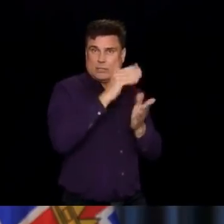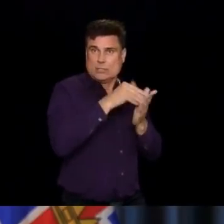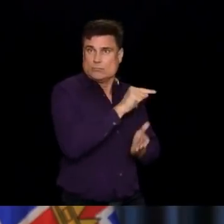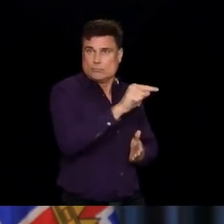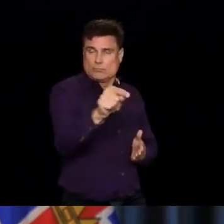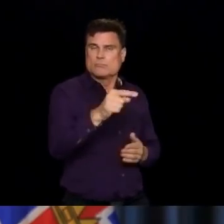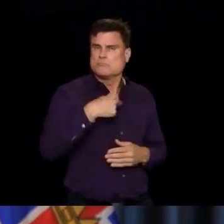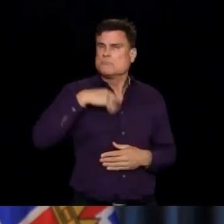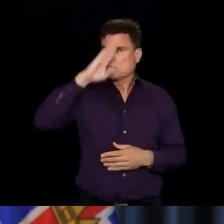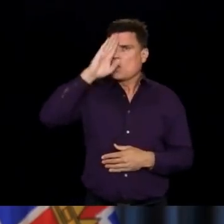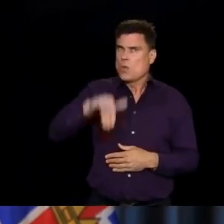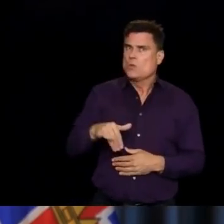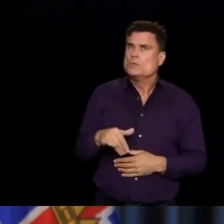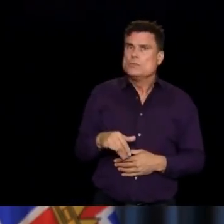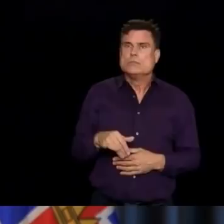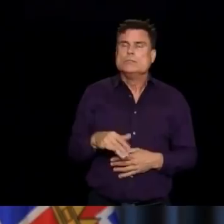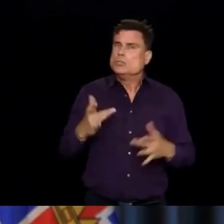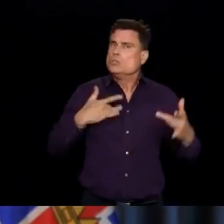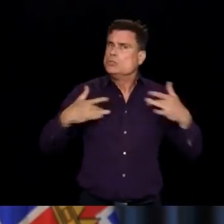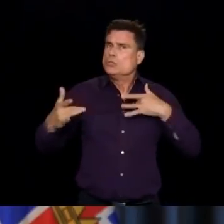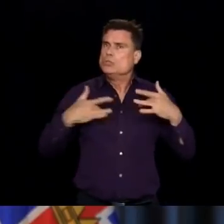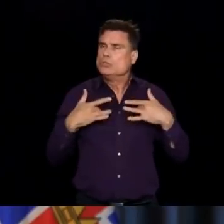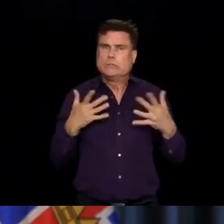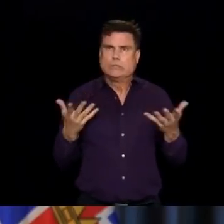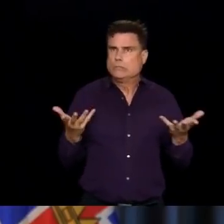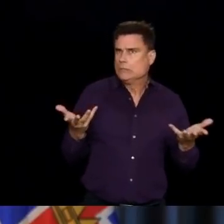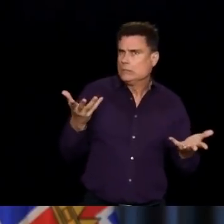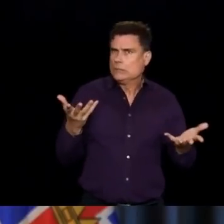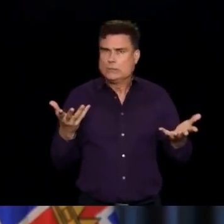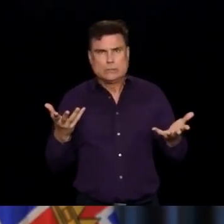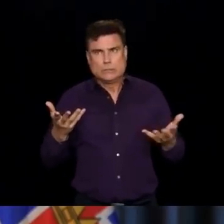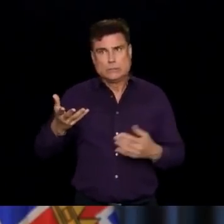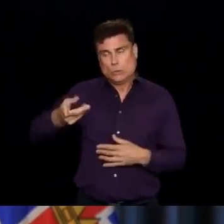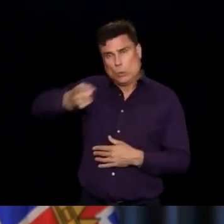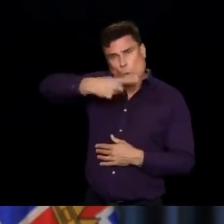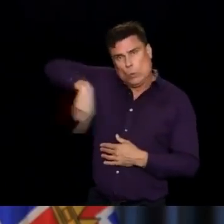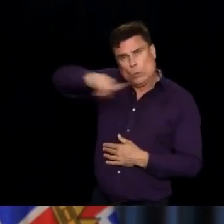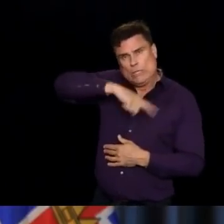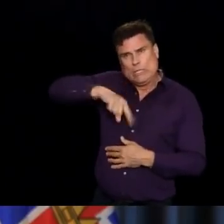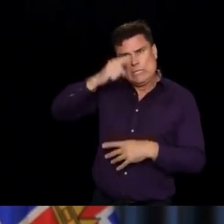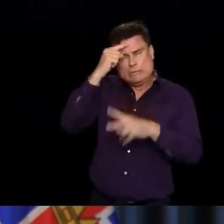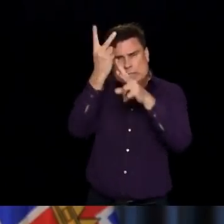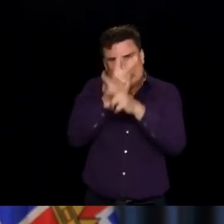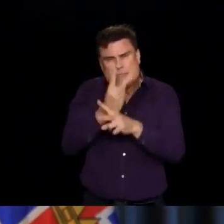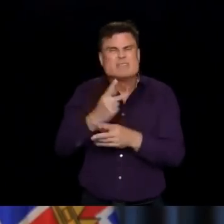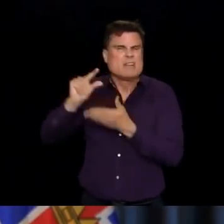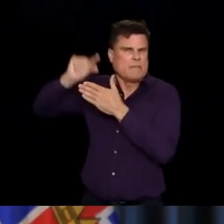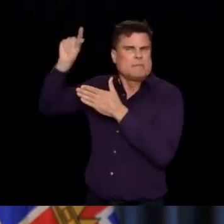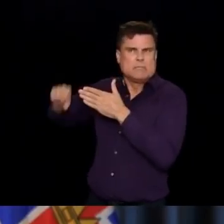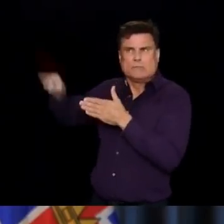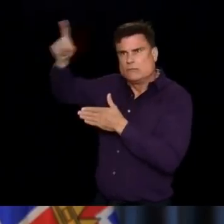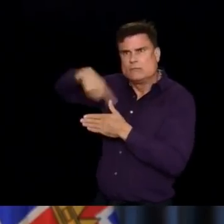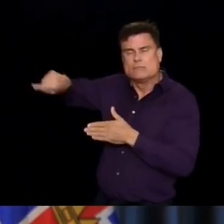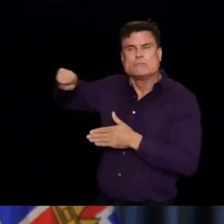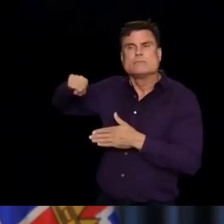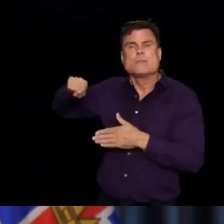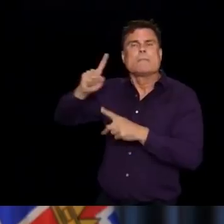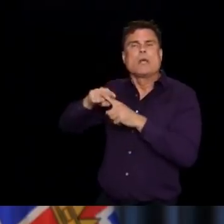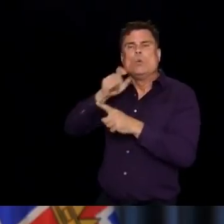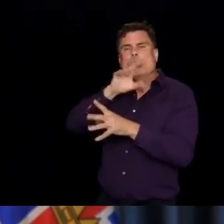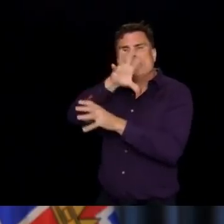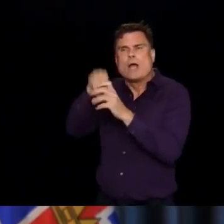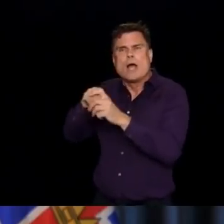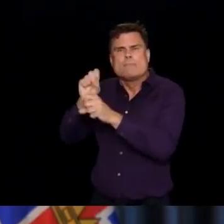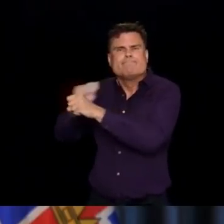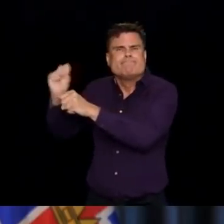an ongoing concern for all of us and everyone in the healthcare system. All those people, all those families who are struggling and are dealing with the